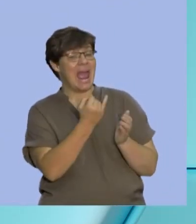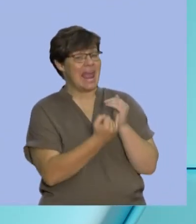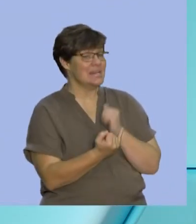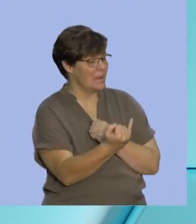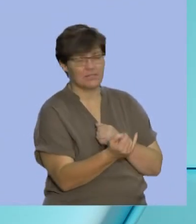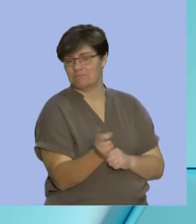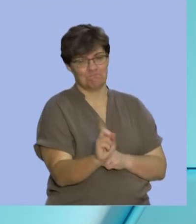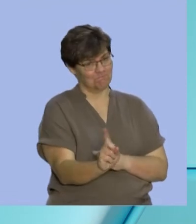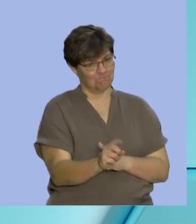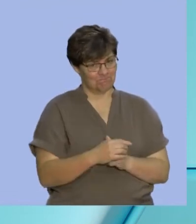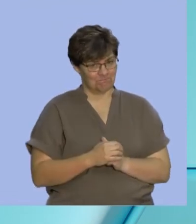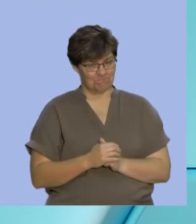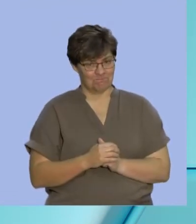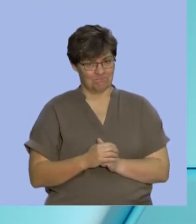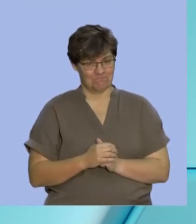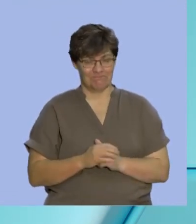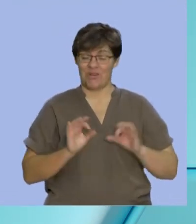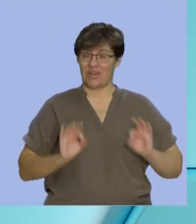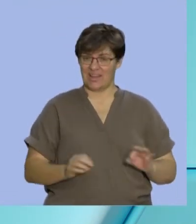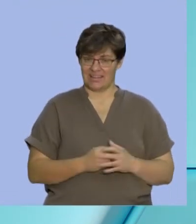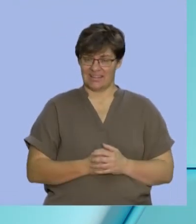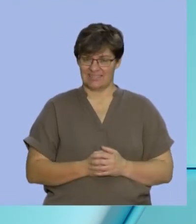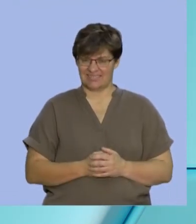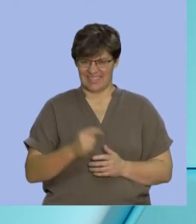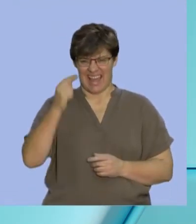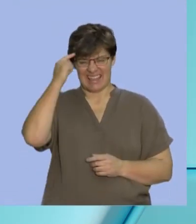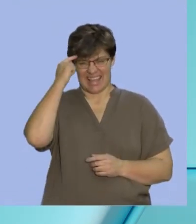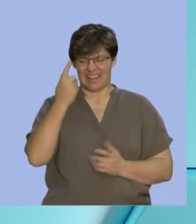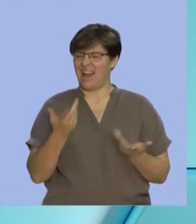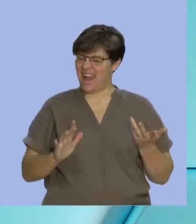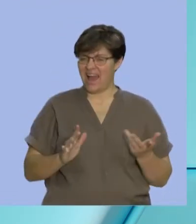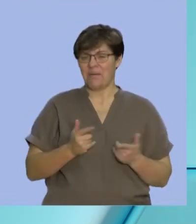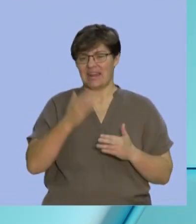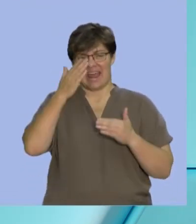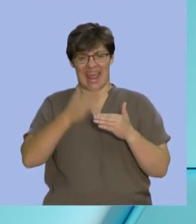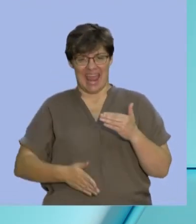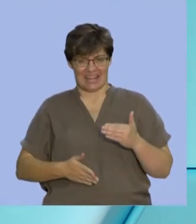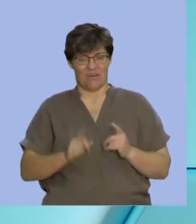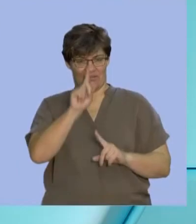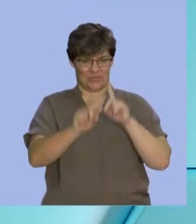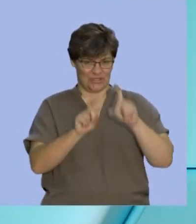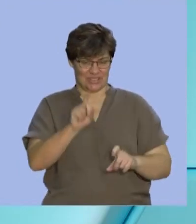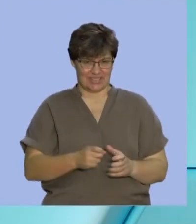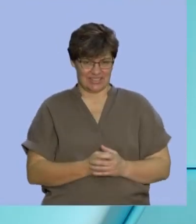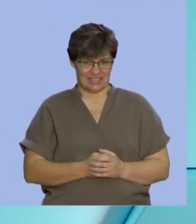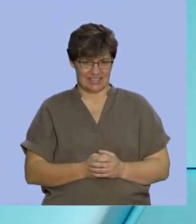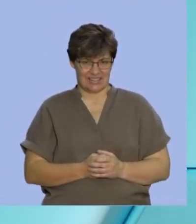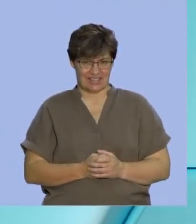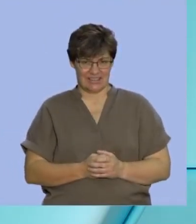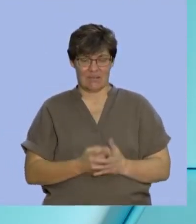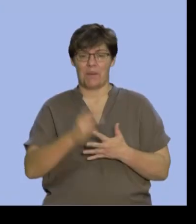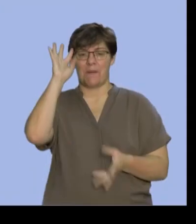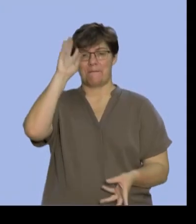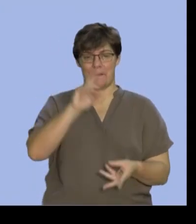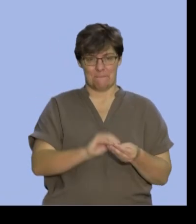events right guys I think that's more or less brought us to the end of our questions let's just do a quick sum up